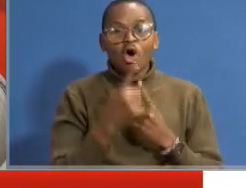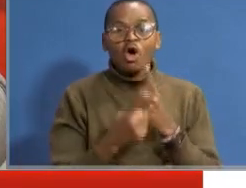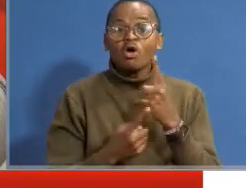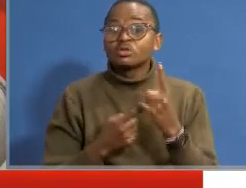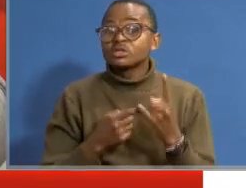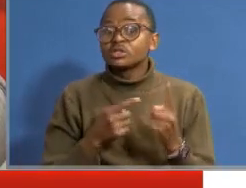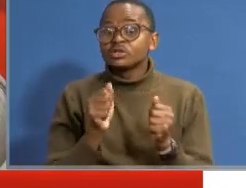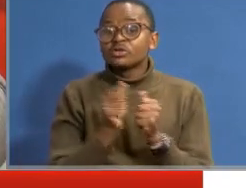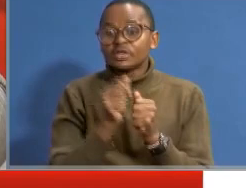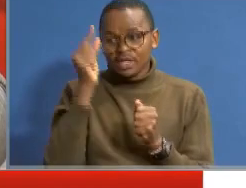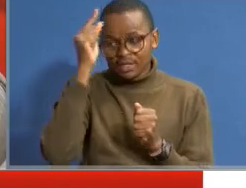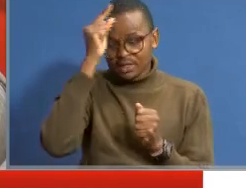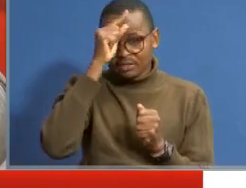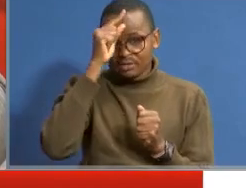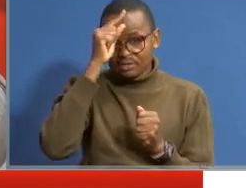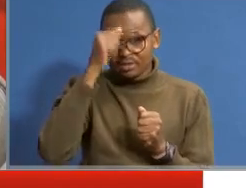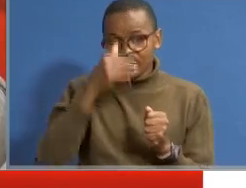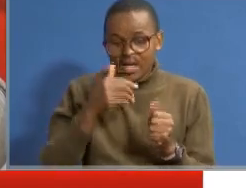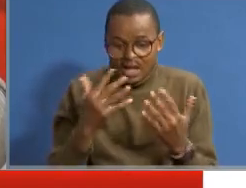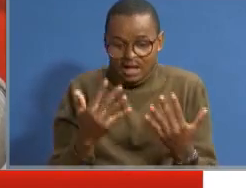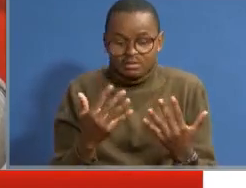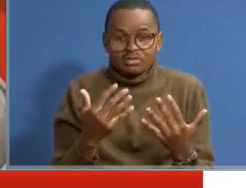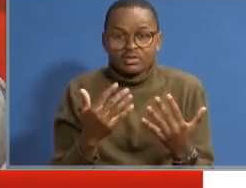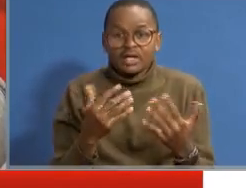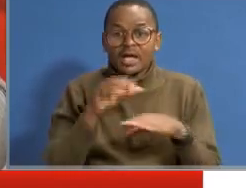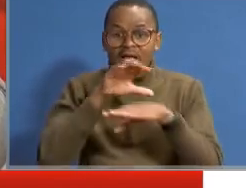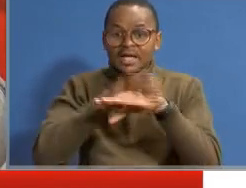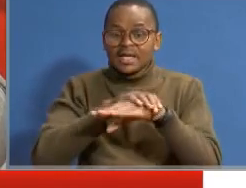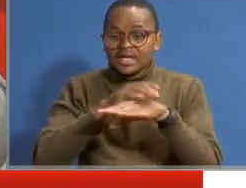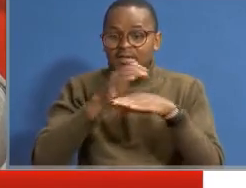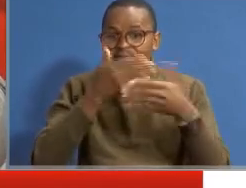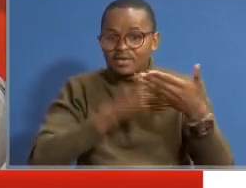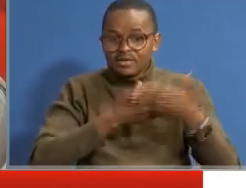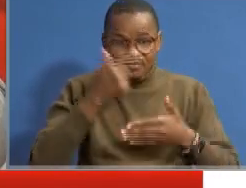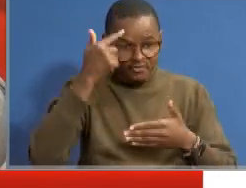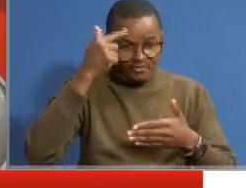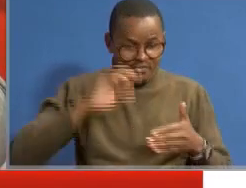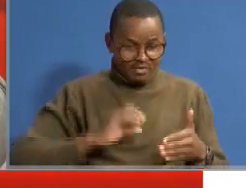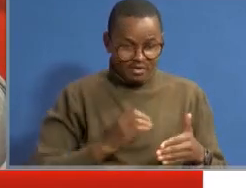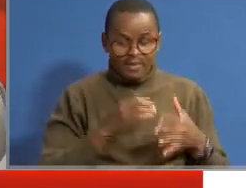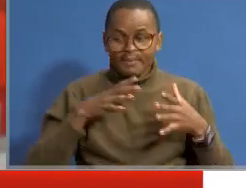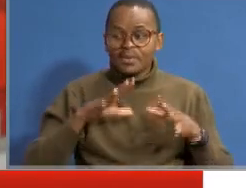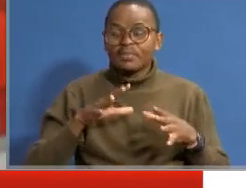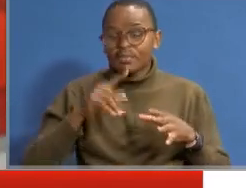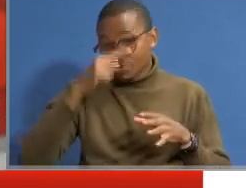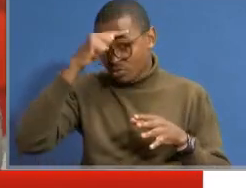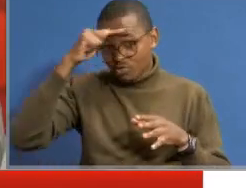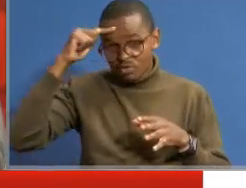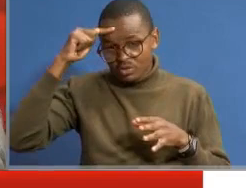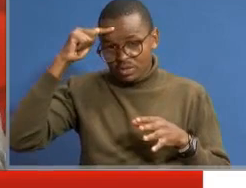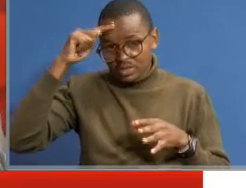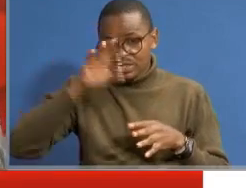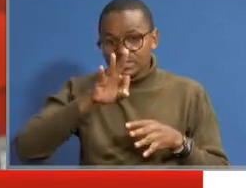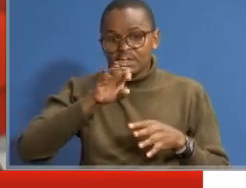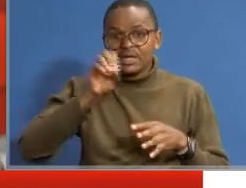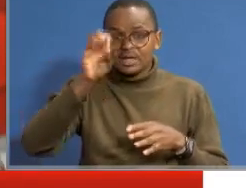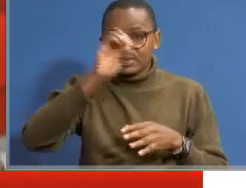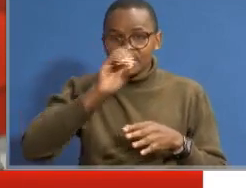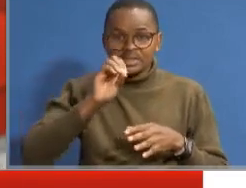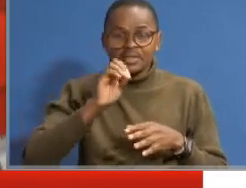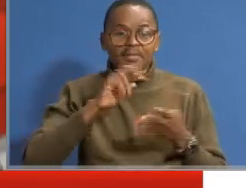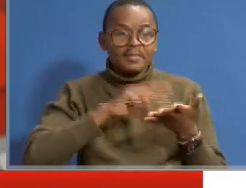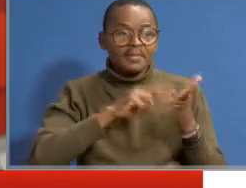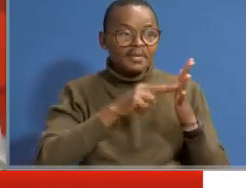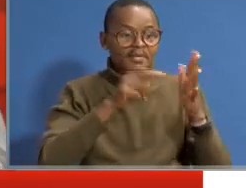with the government how we can secure these businesses for our people because 30% mean